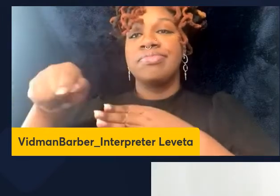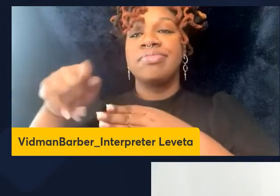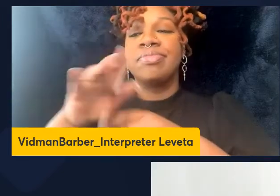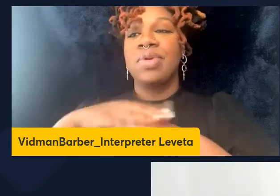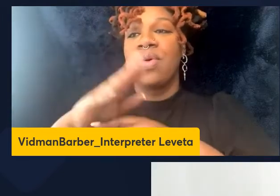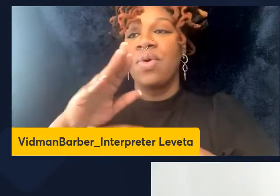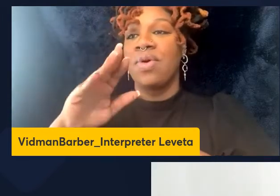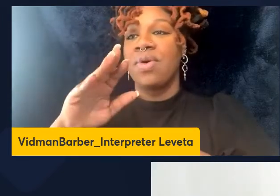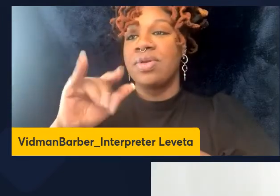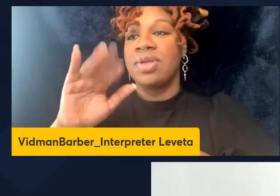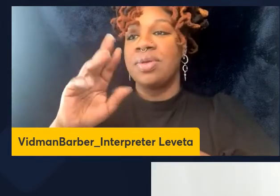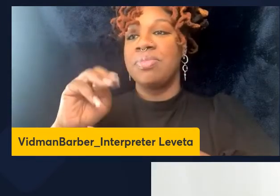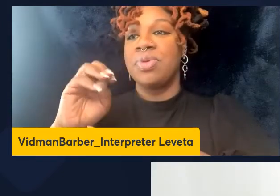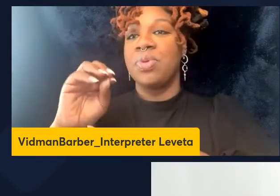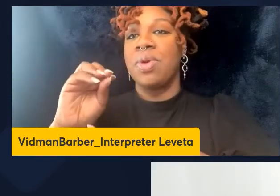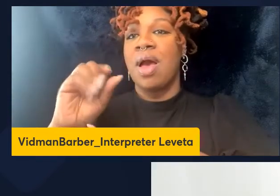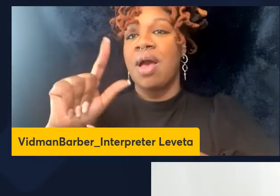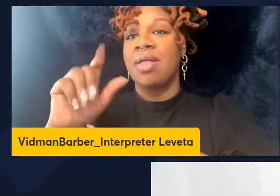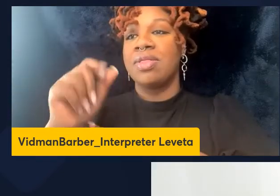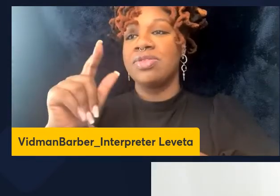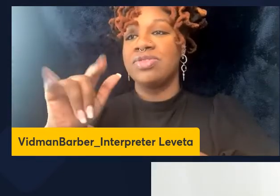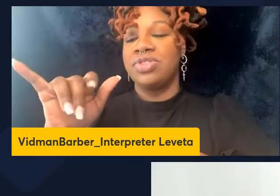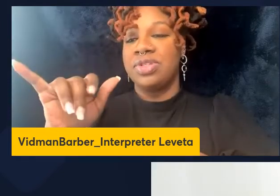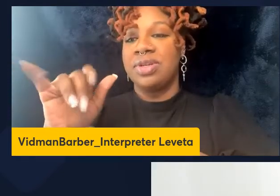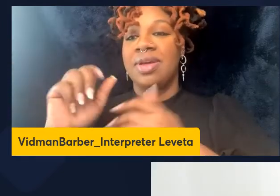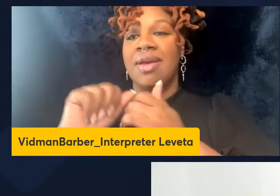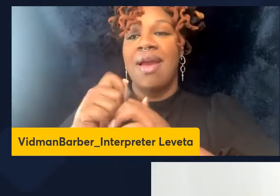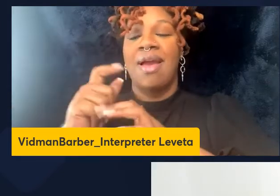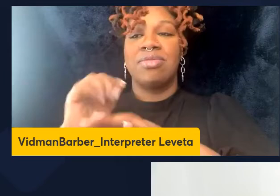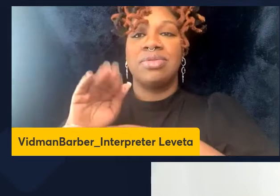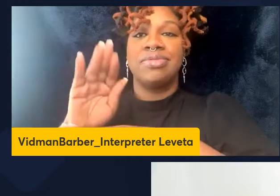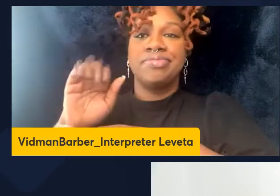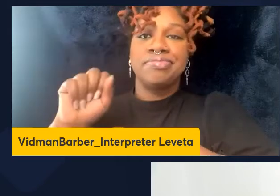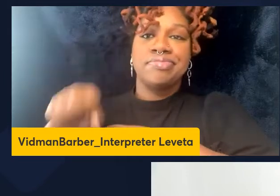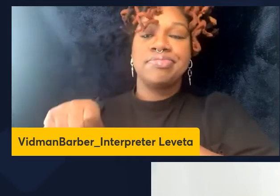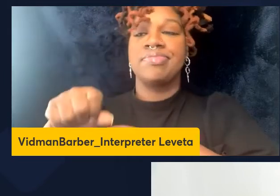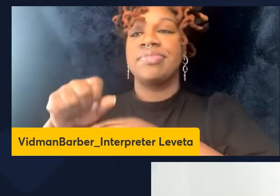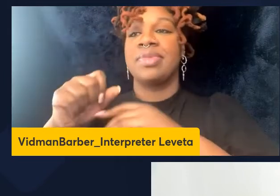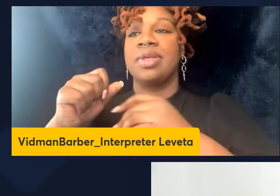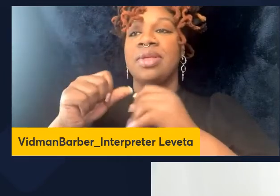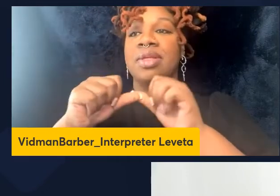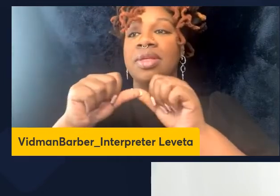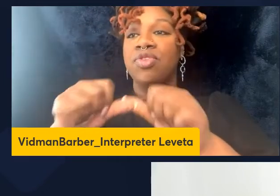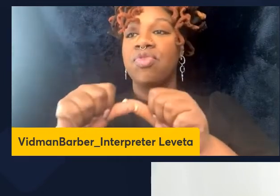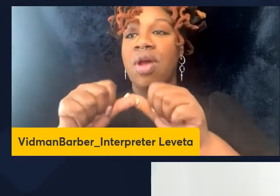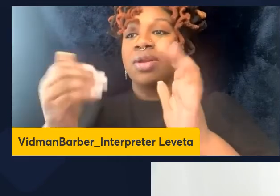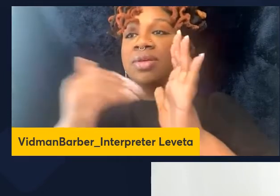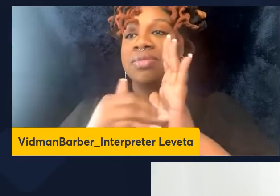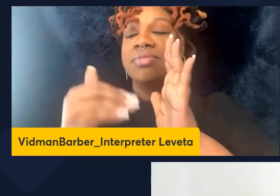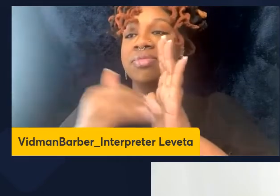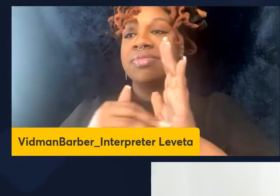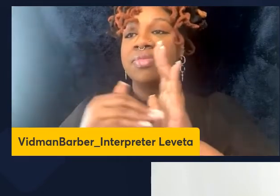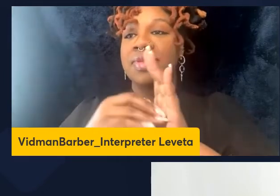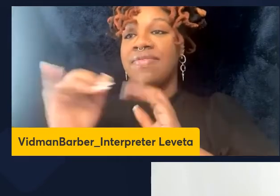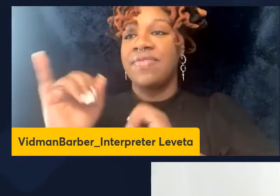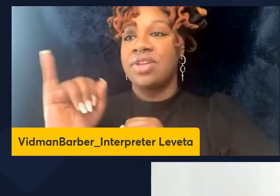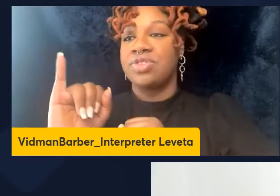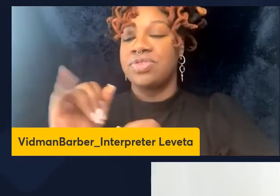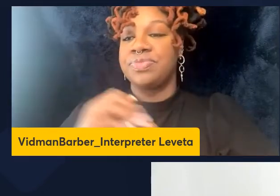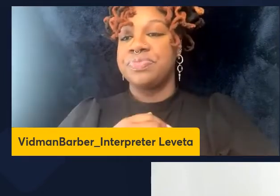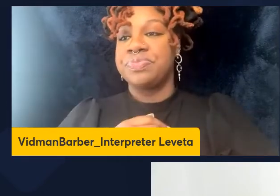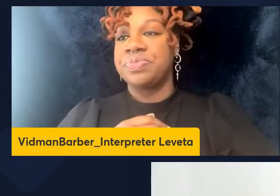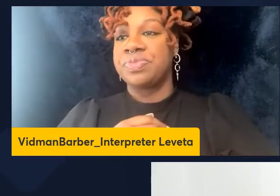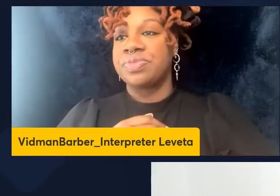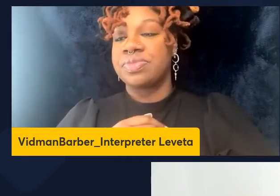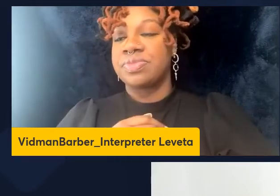cure chronic hepatitis B infection. She has recently expanded her field of research to liver cancer and hepatitis B